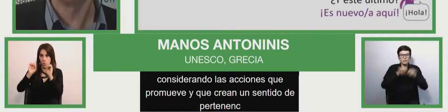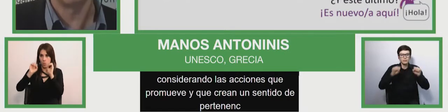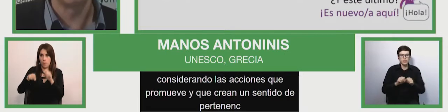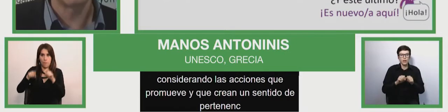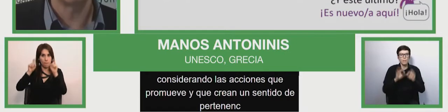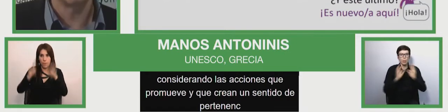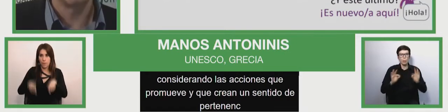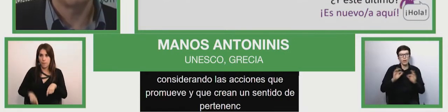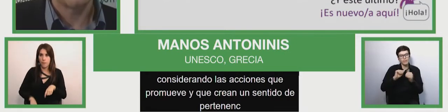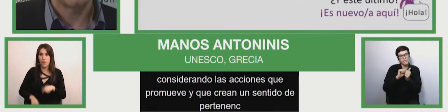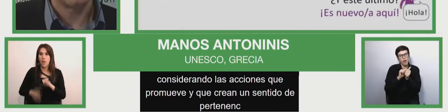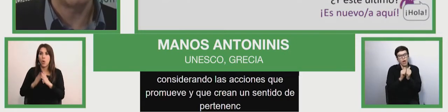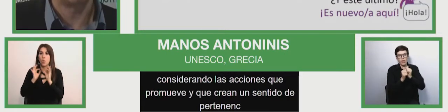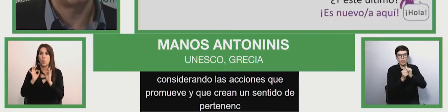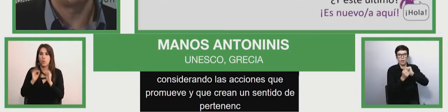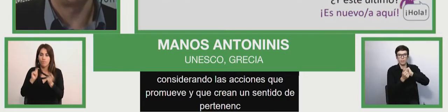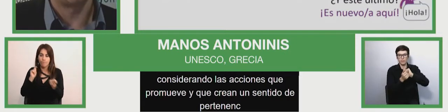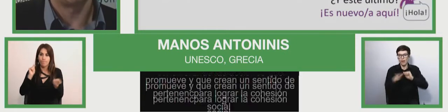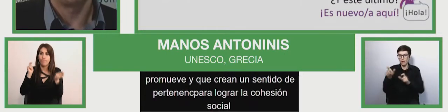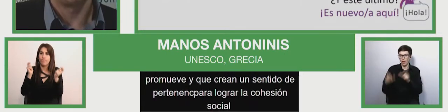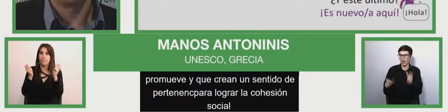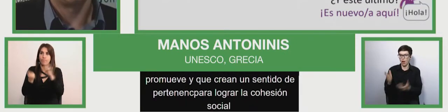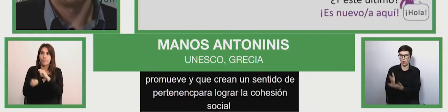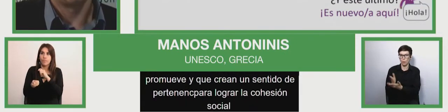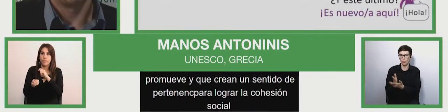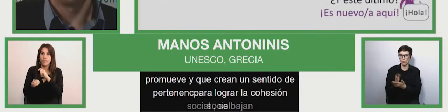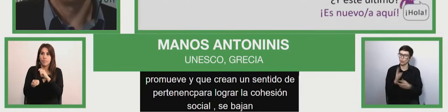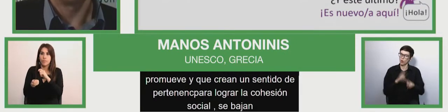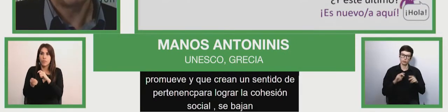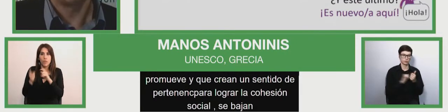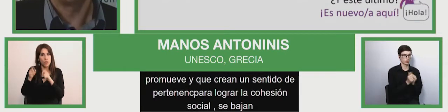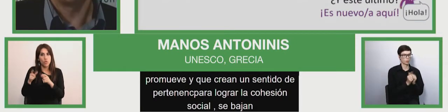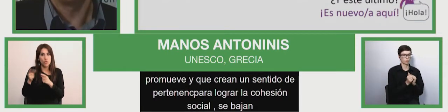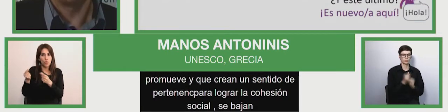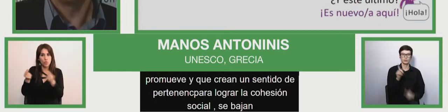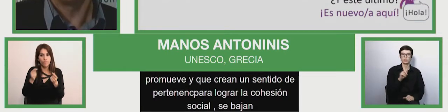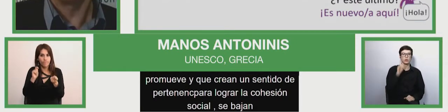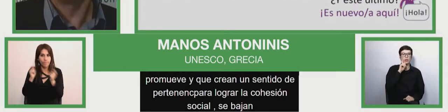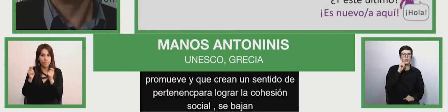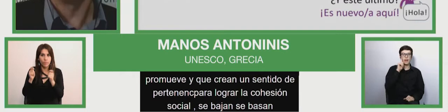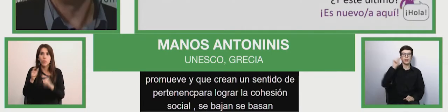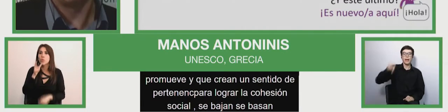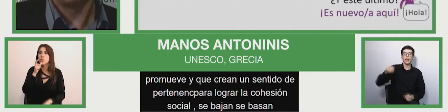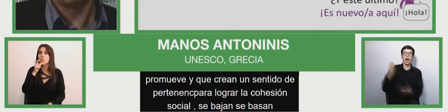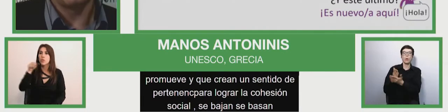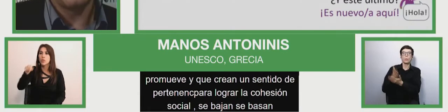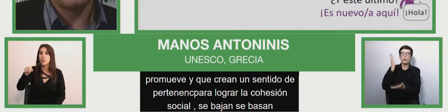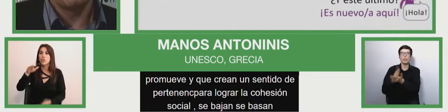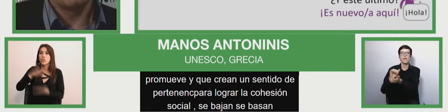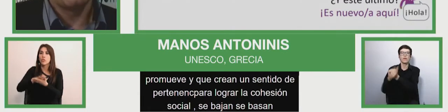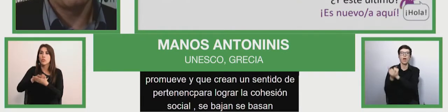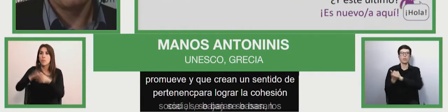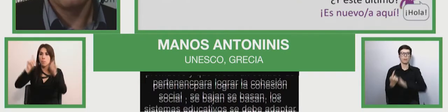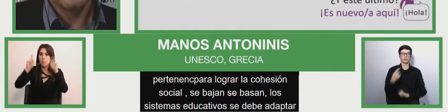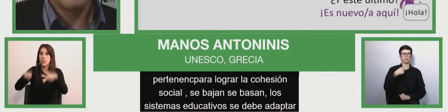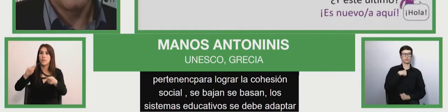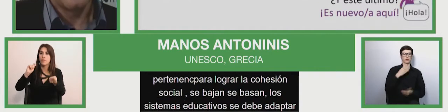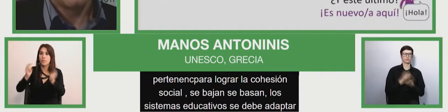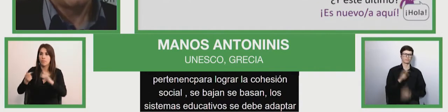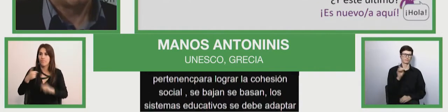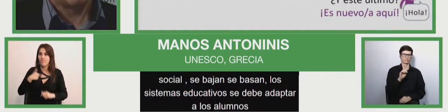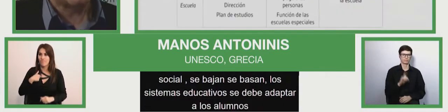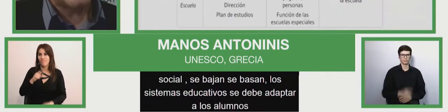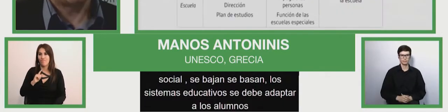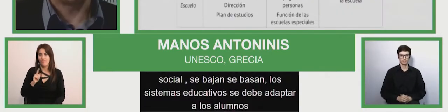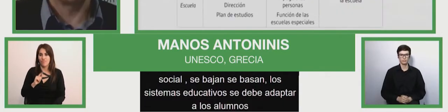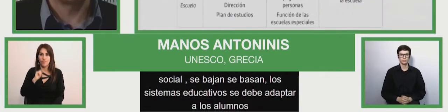adjust therein, though it is us who must adapt. The data are